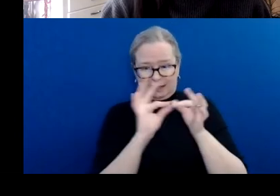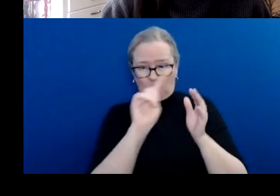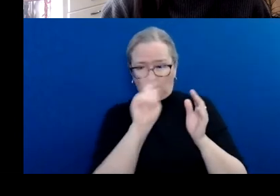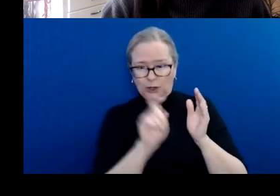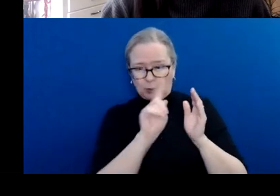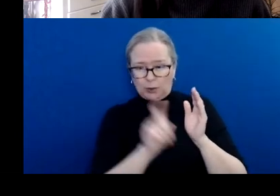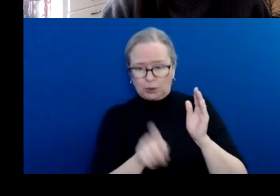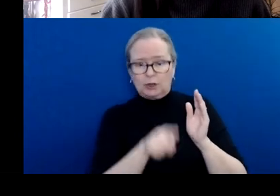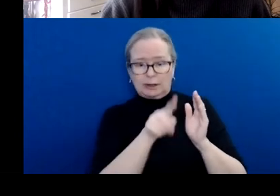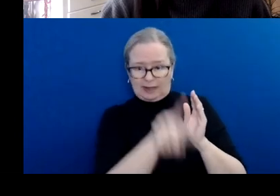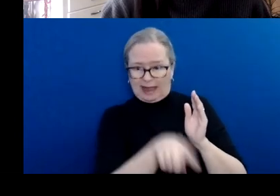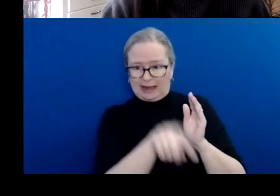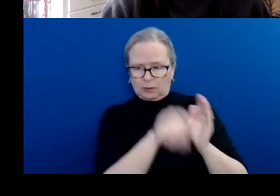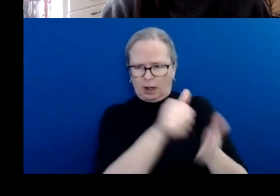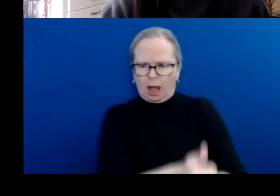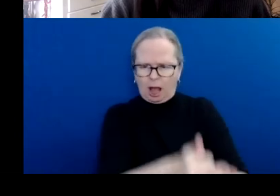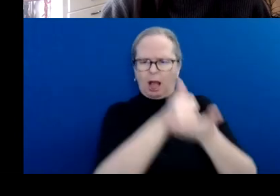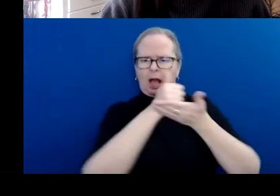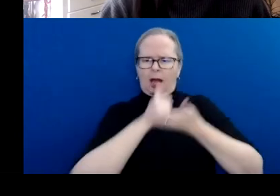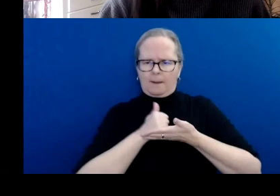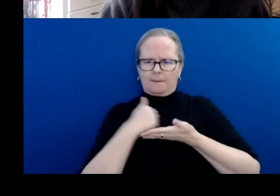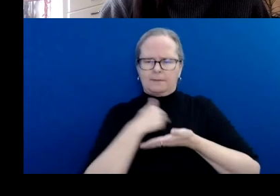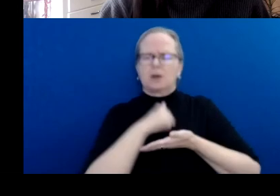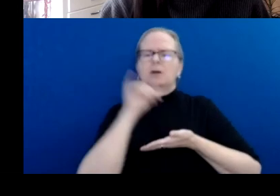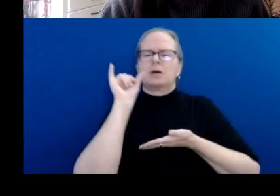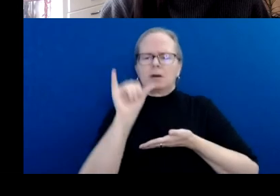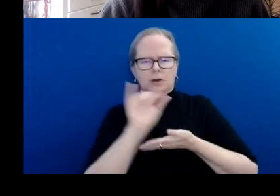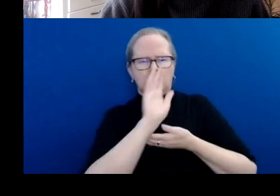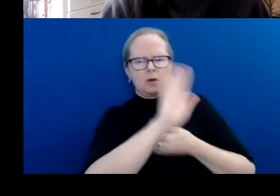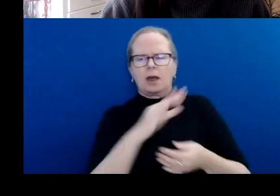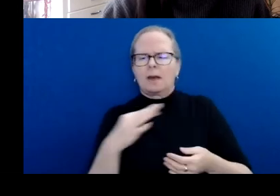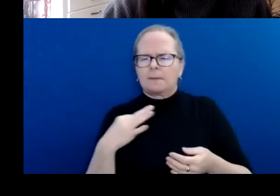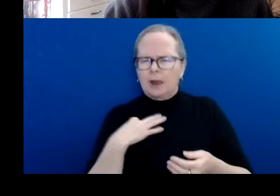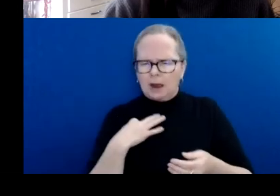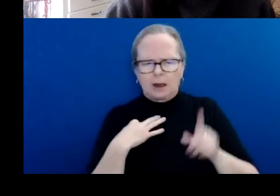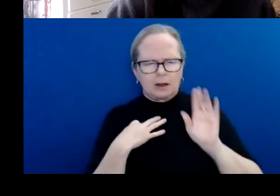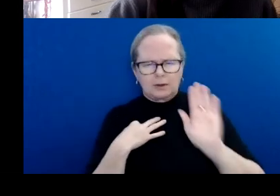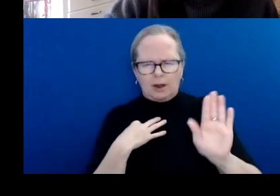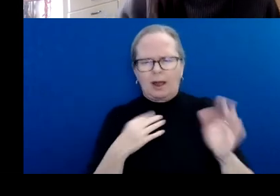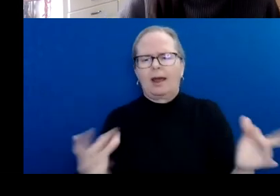the activities proposed in your application will connect to your overall practice and goals.